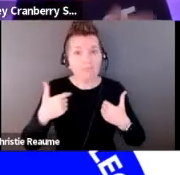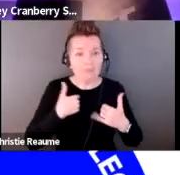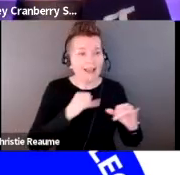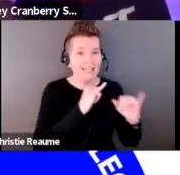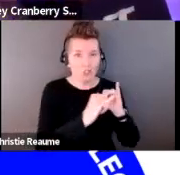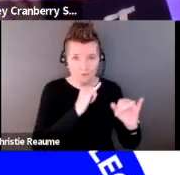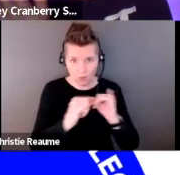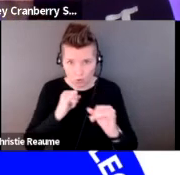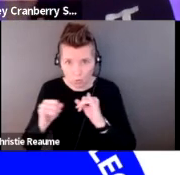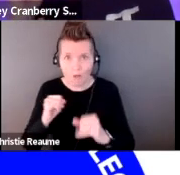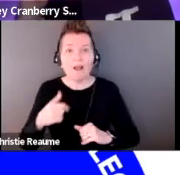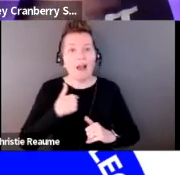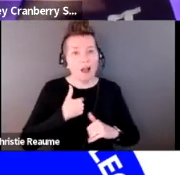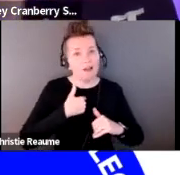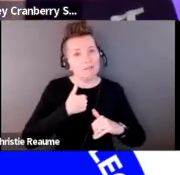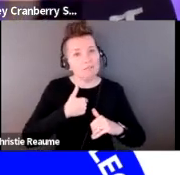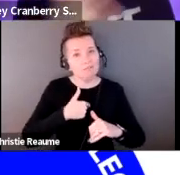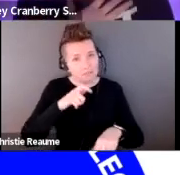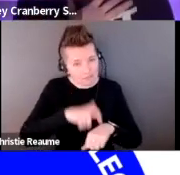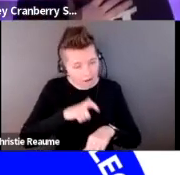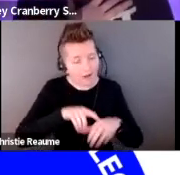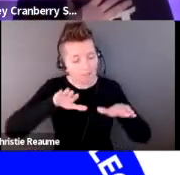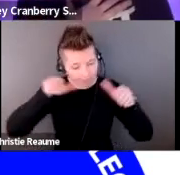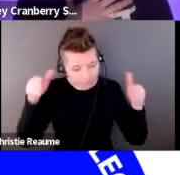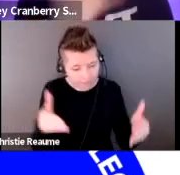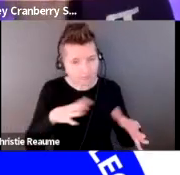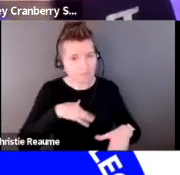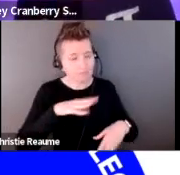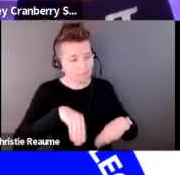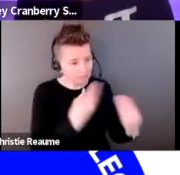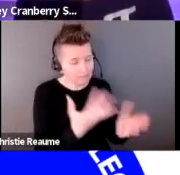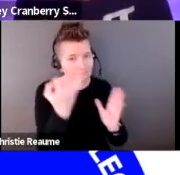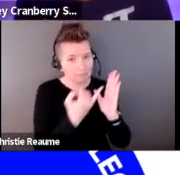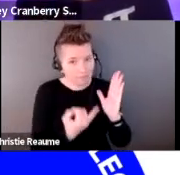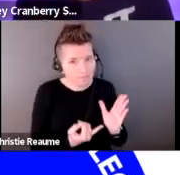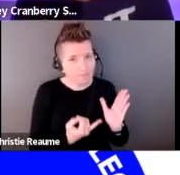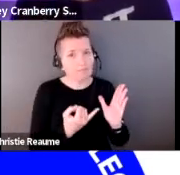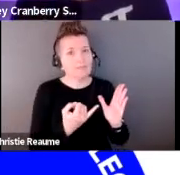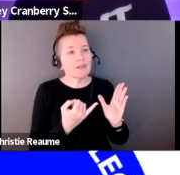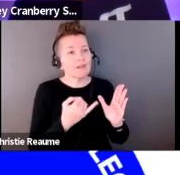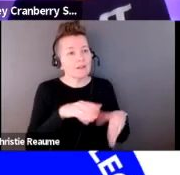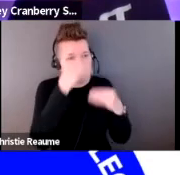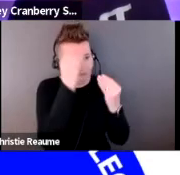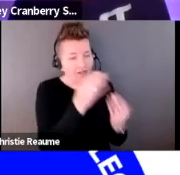and I give the artists the space and well thought questions that they deserve.